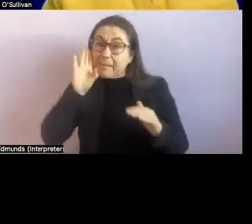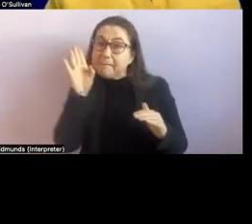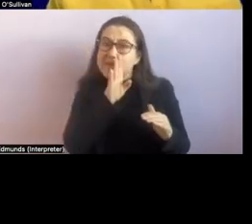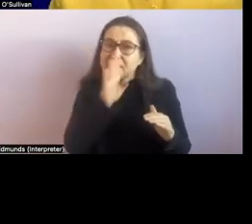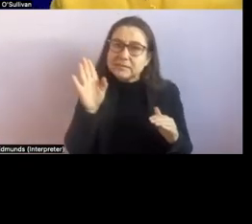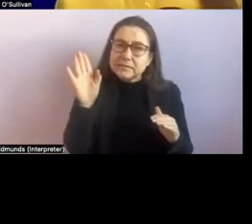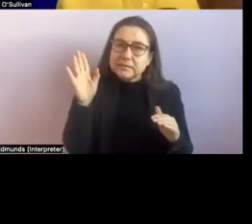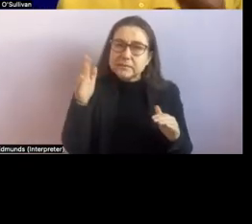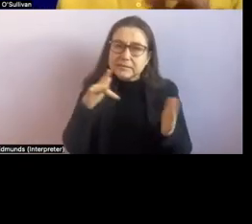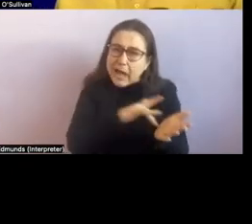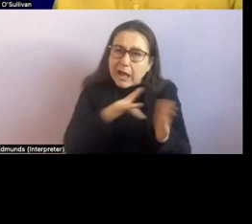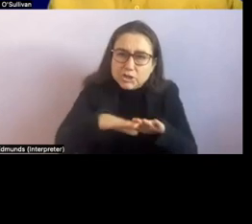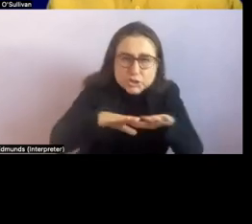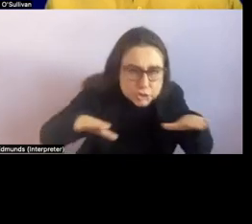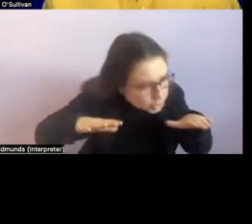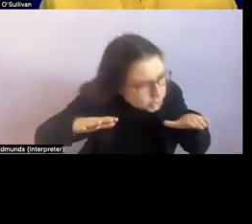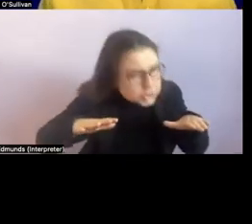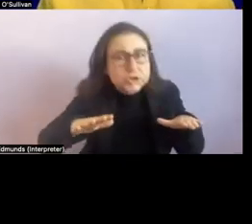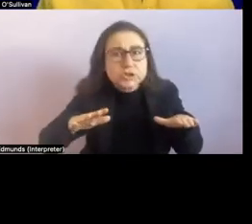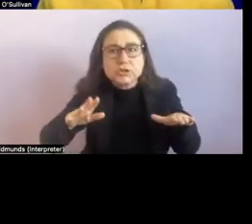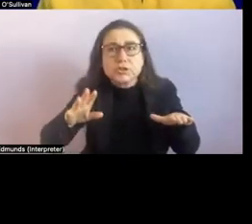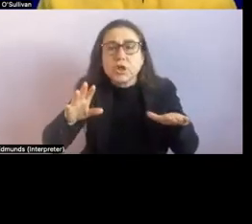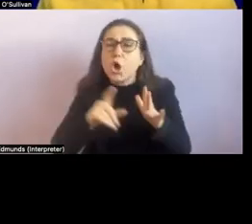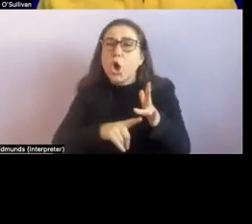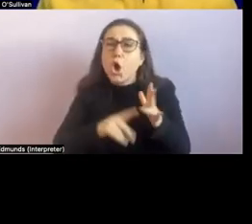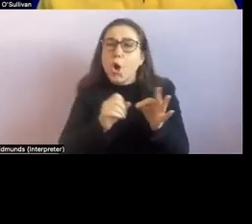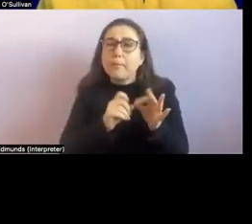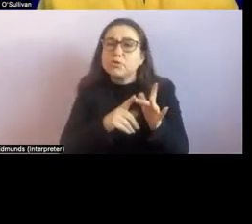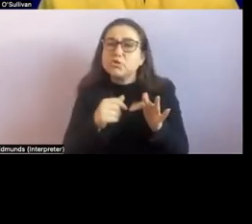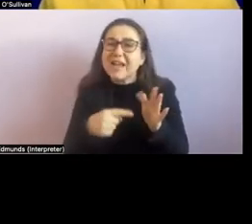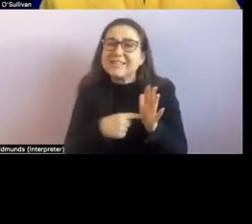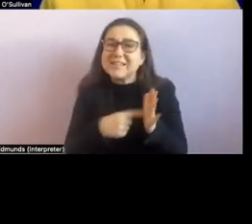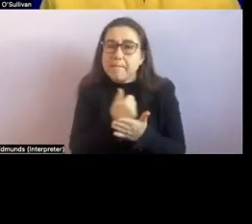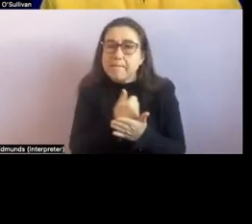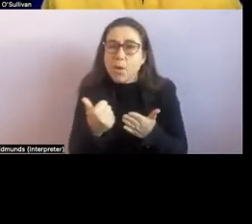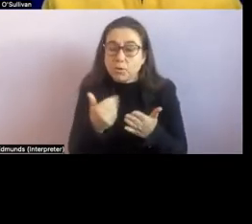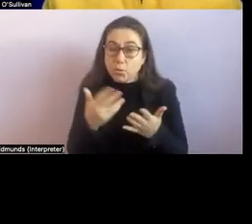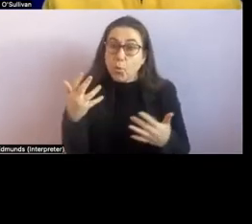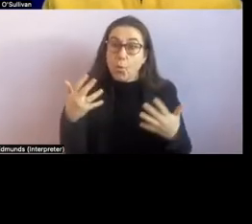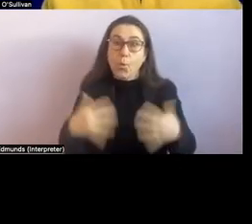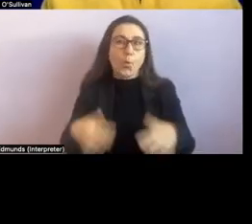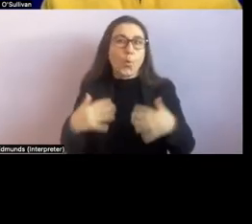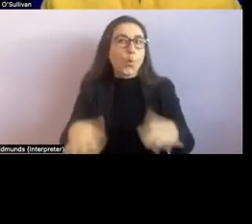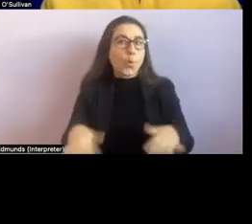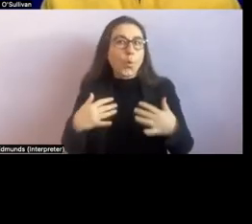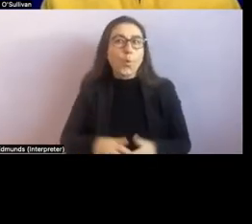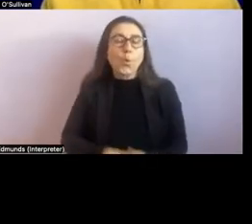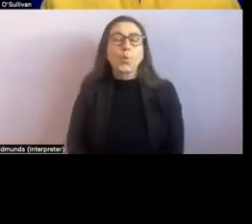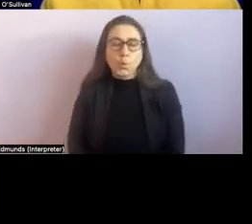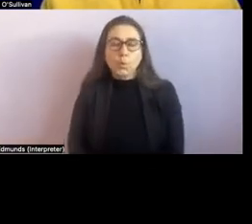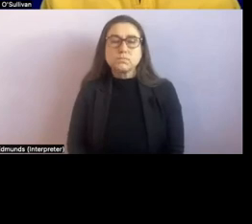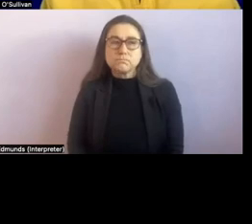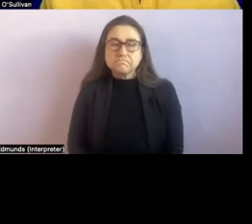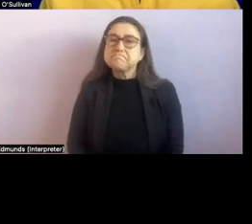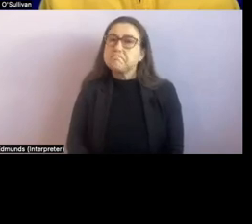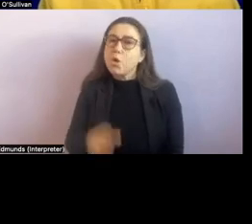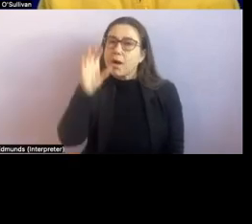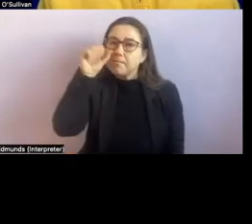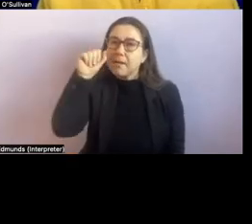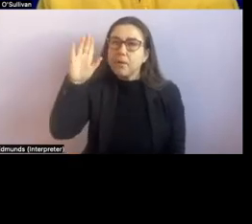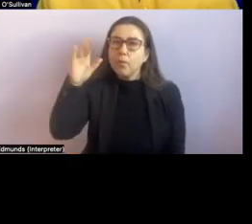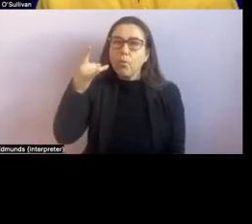object permanence um is a really big thing so you might have somebody i remember a woman